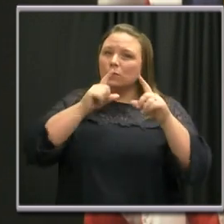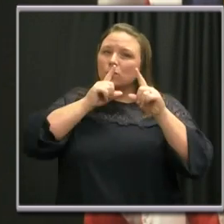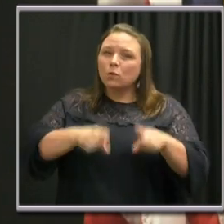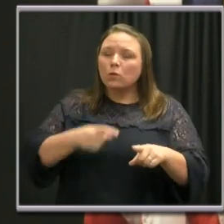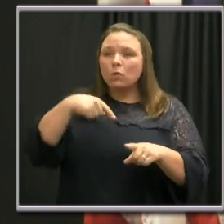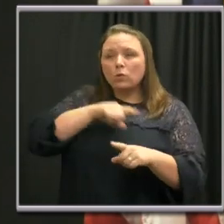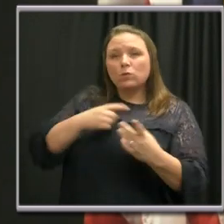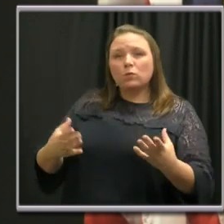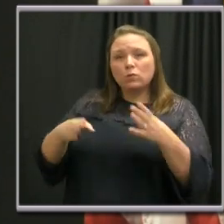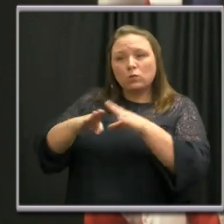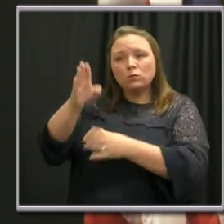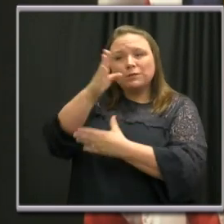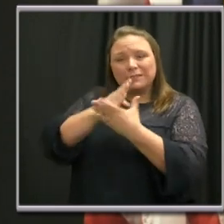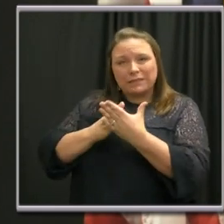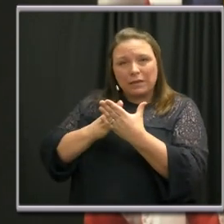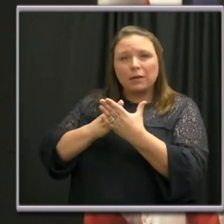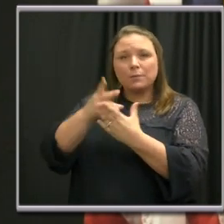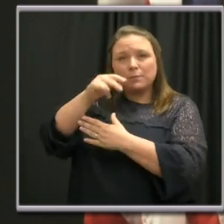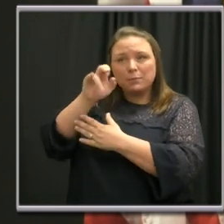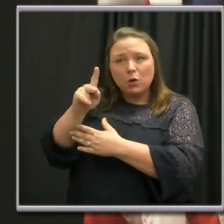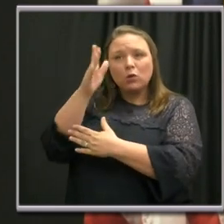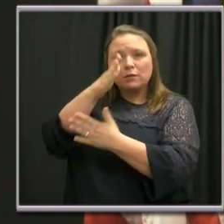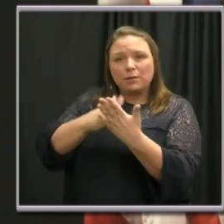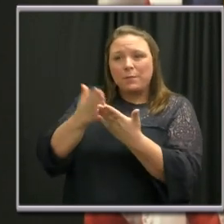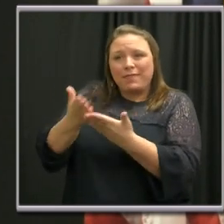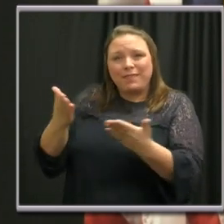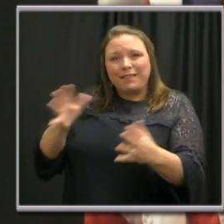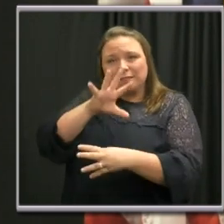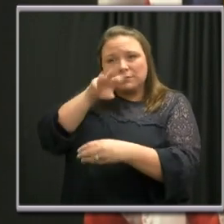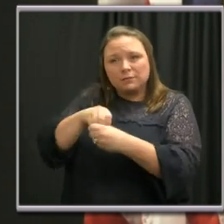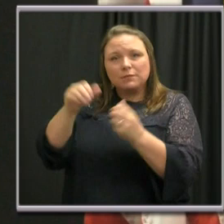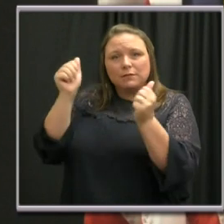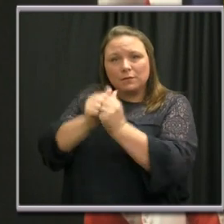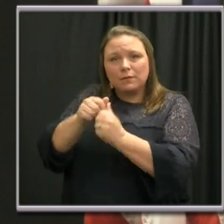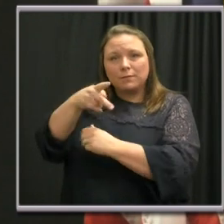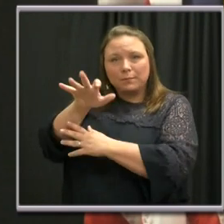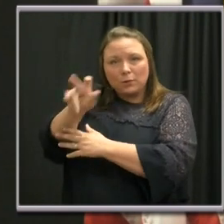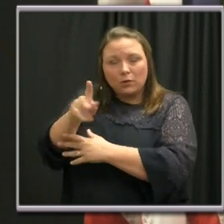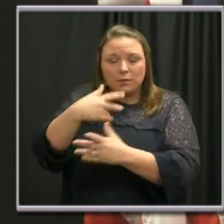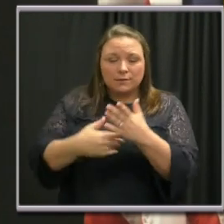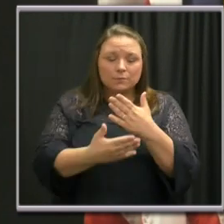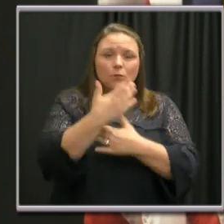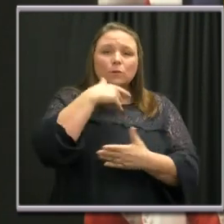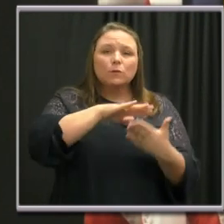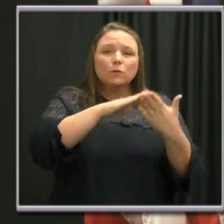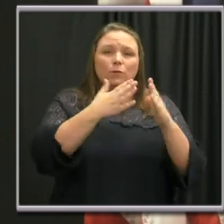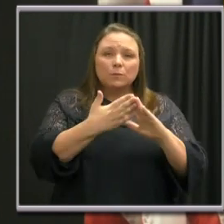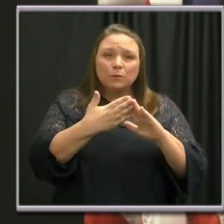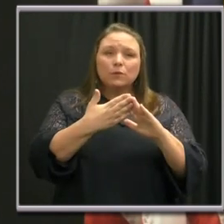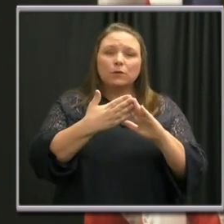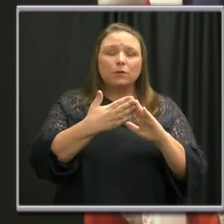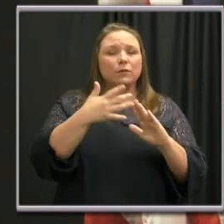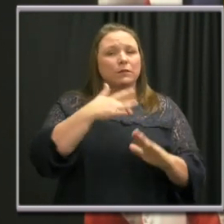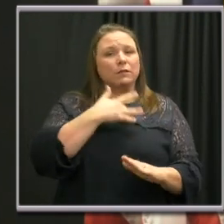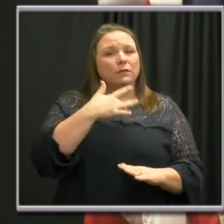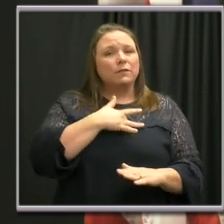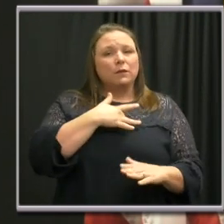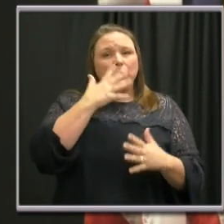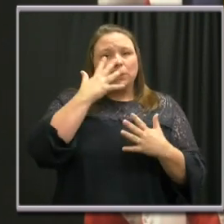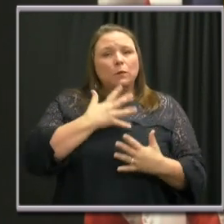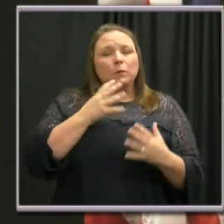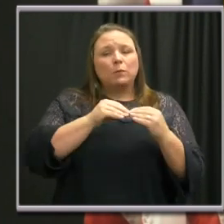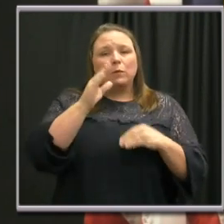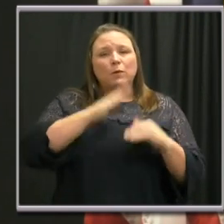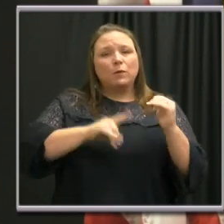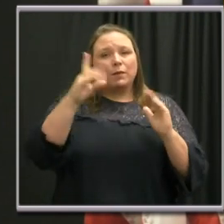certain metro parks and recreation features. Now, as of this morning, our community has reached a sobering milestone of over